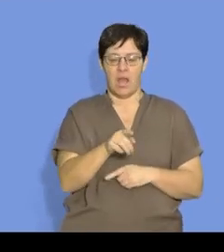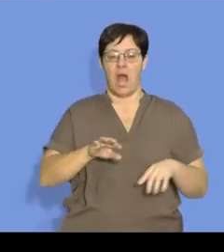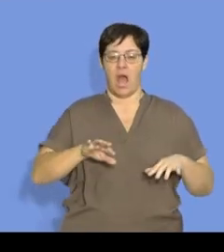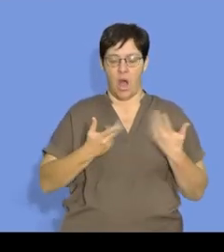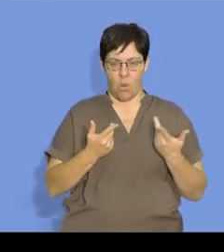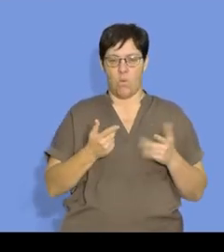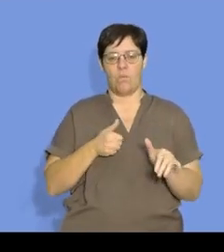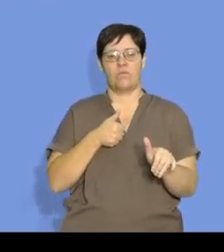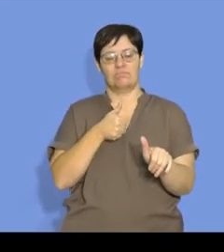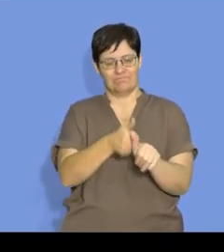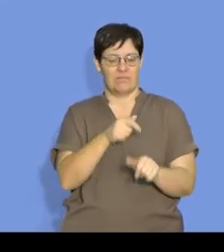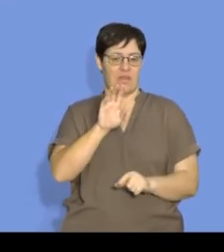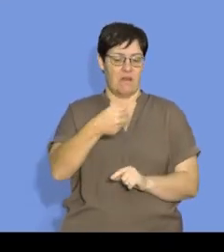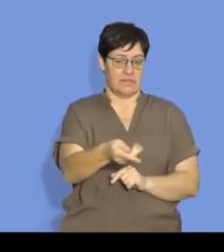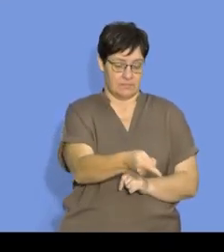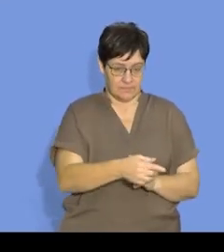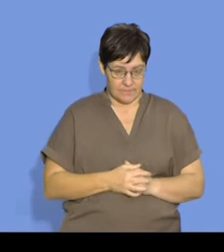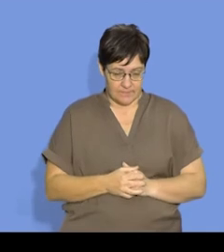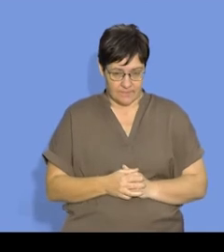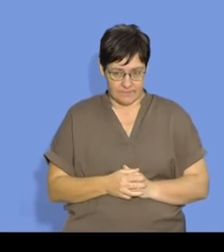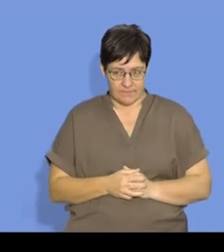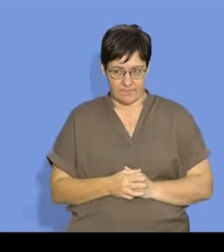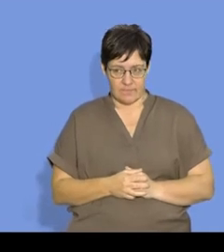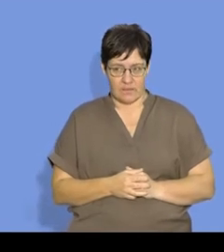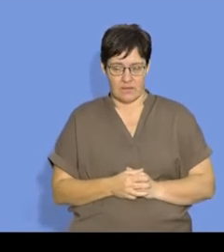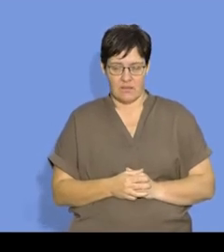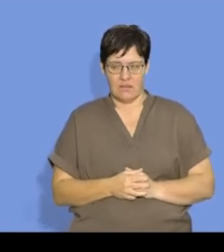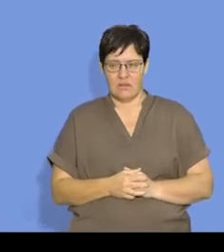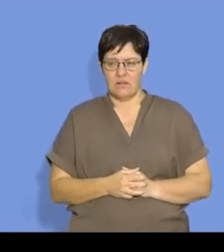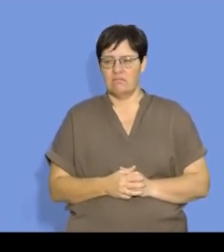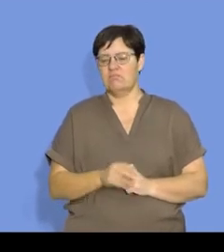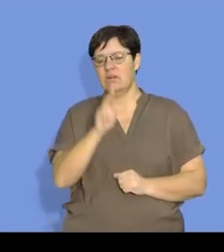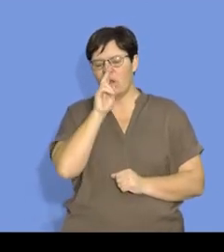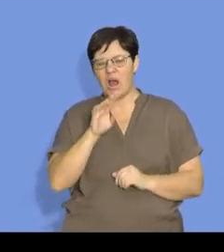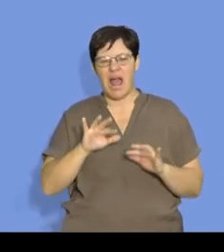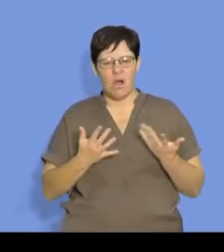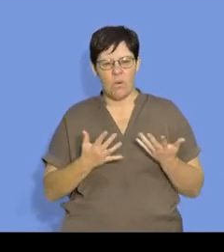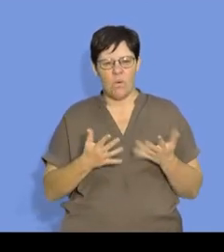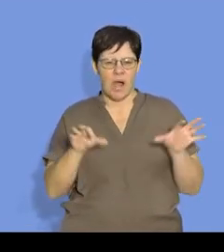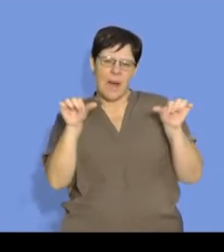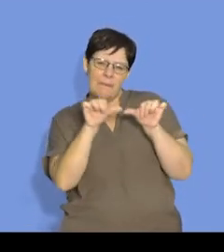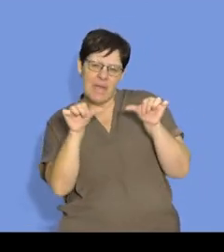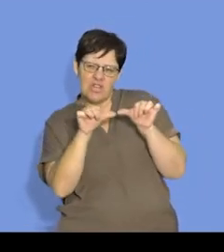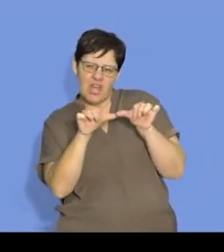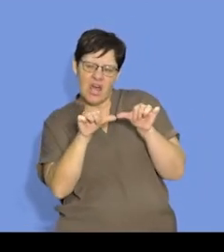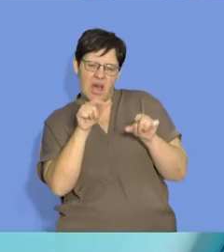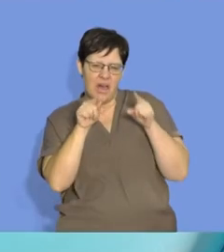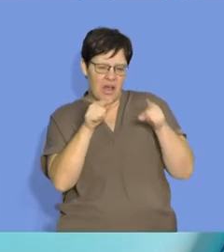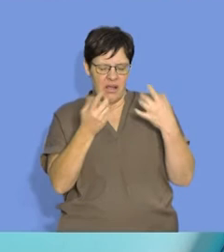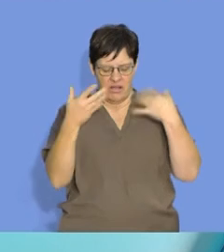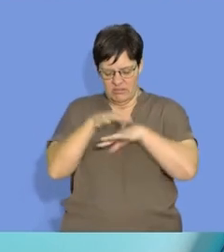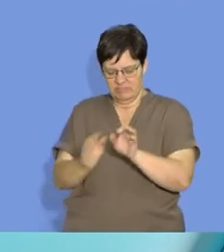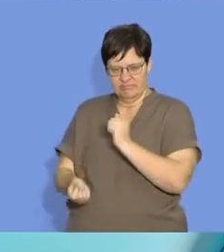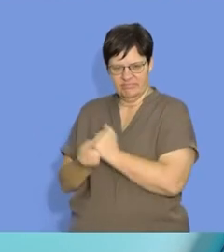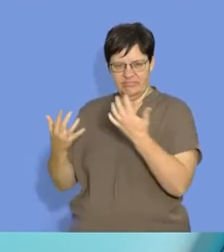afterwards. When we look at ways to measure the rate of reaction, firstly, I